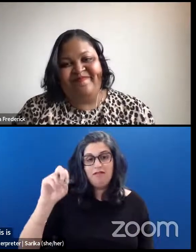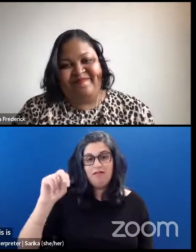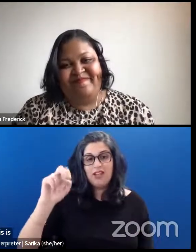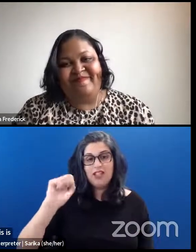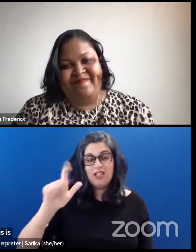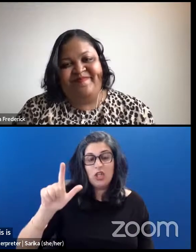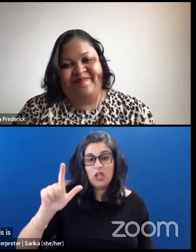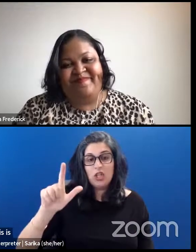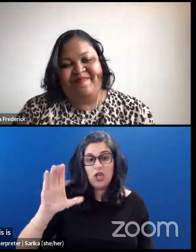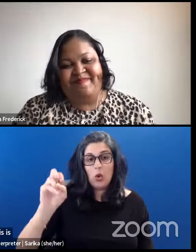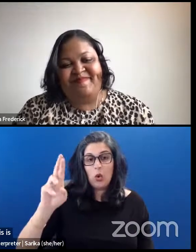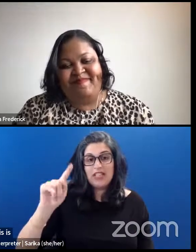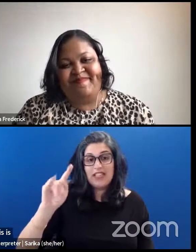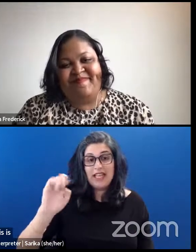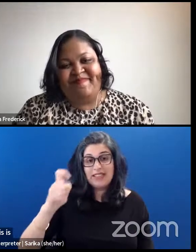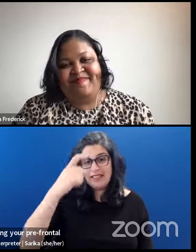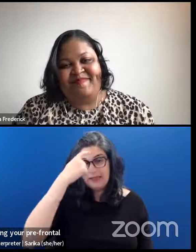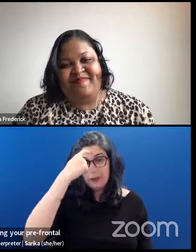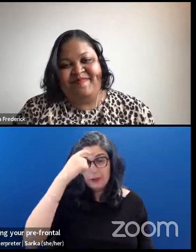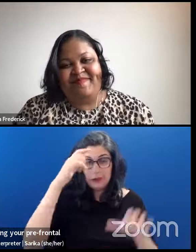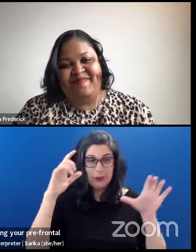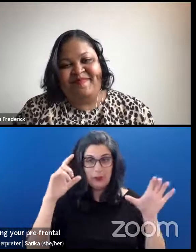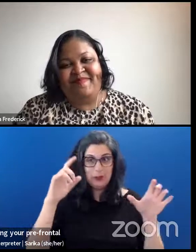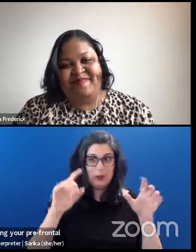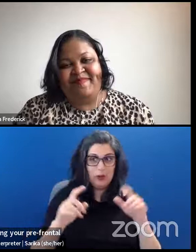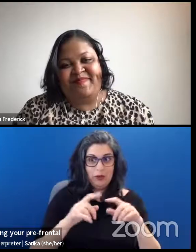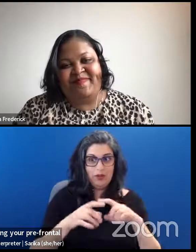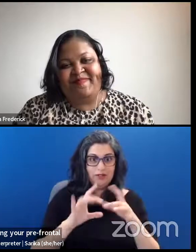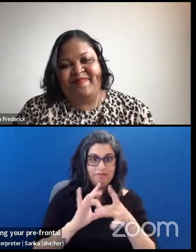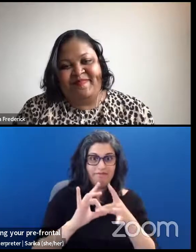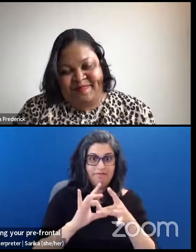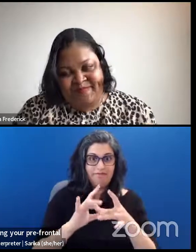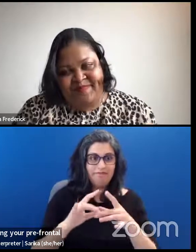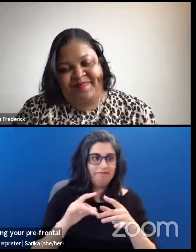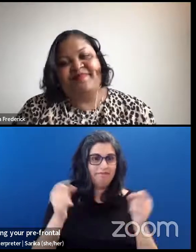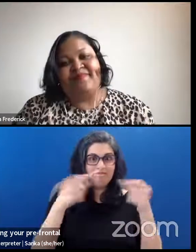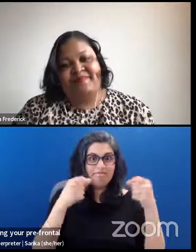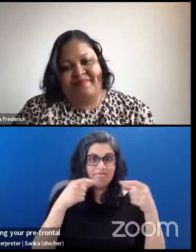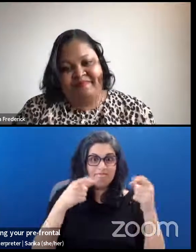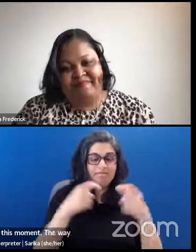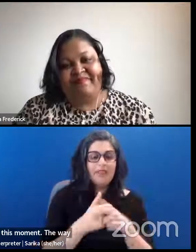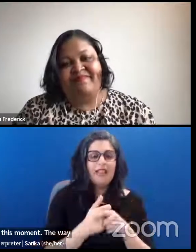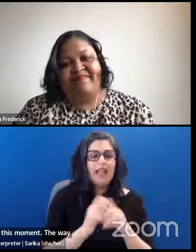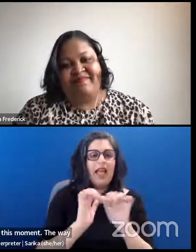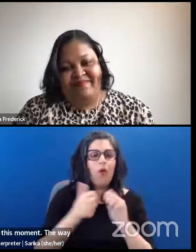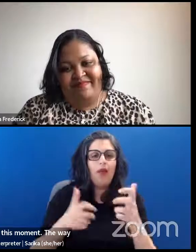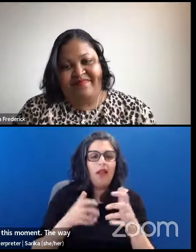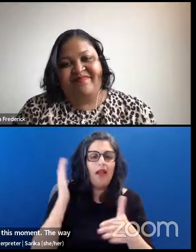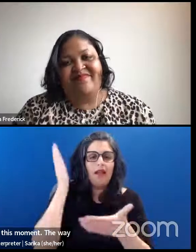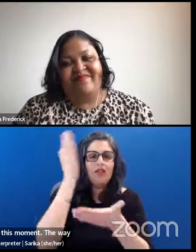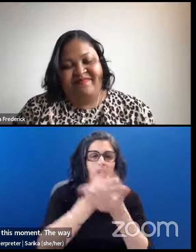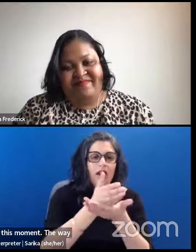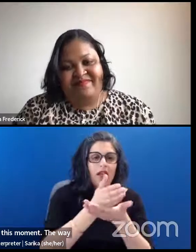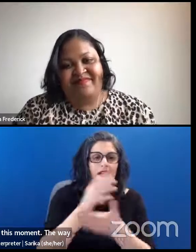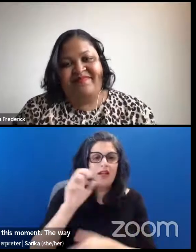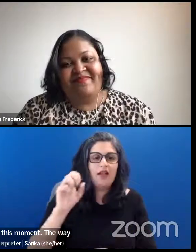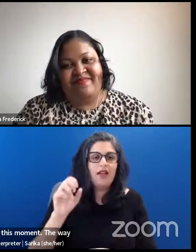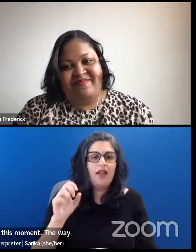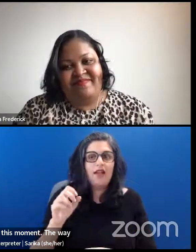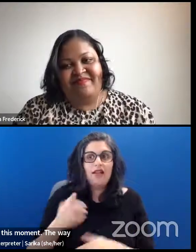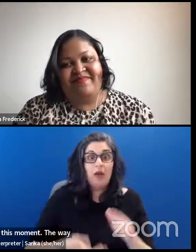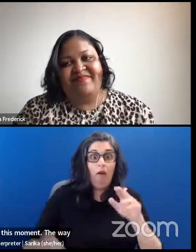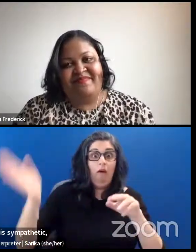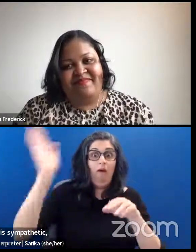-reflective in this moment. The way in which we can interrupt this sympathetic, you know, hyper arousal